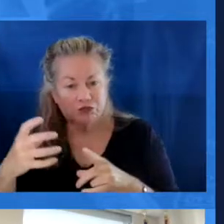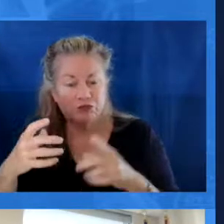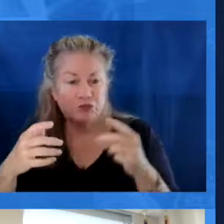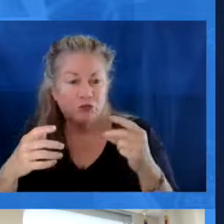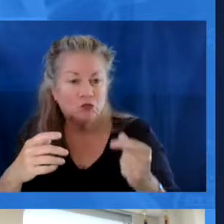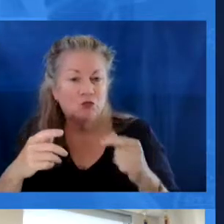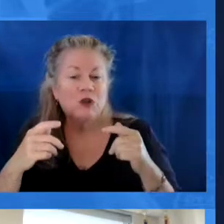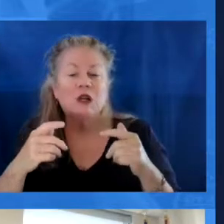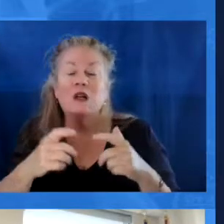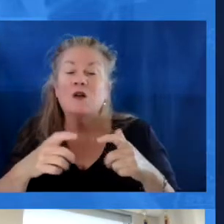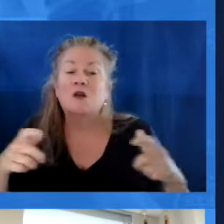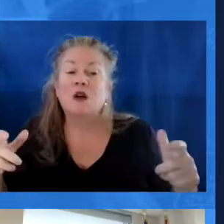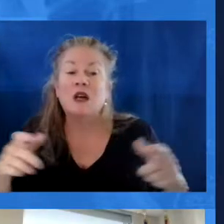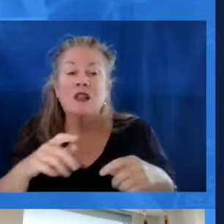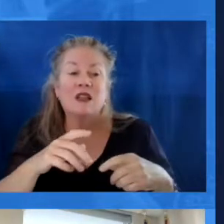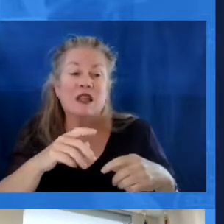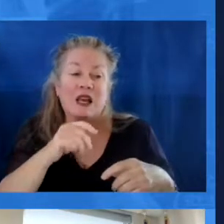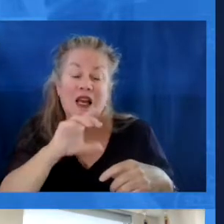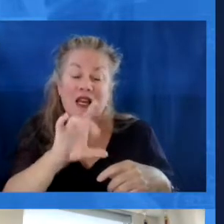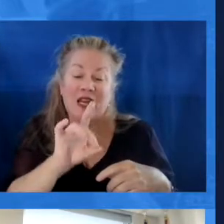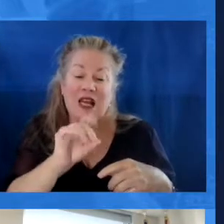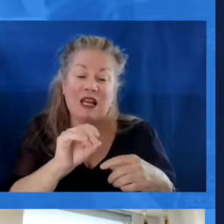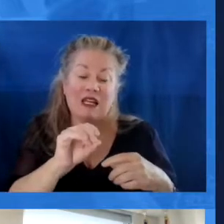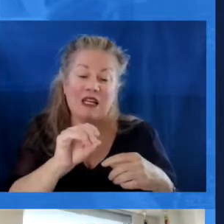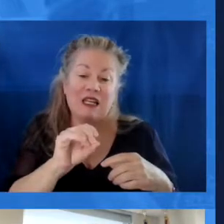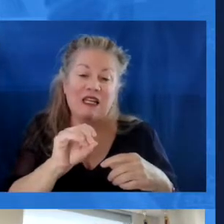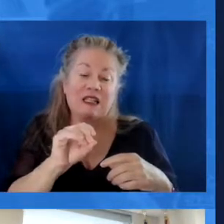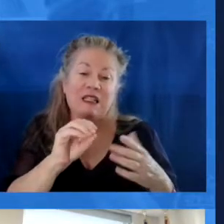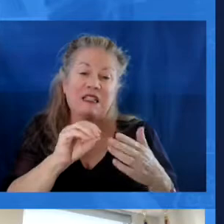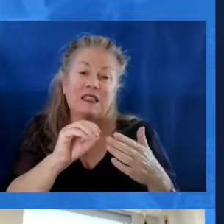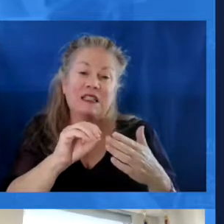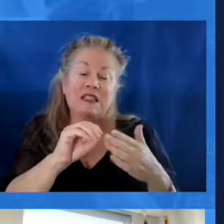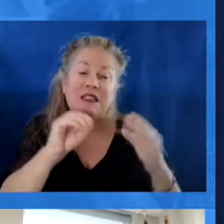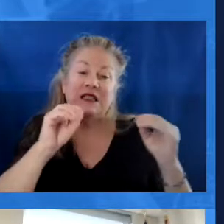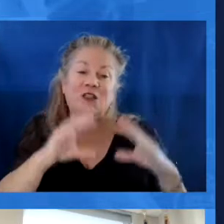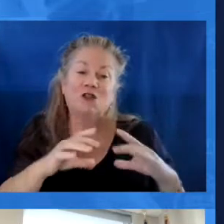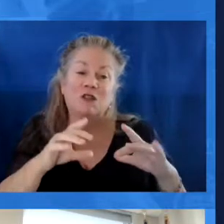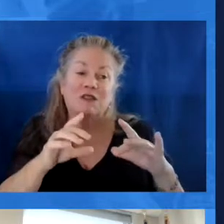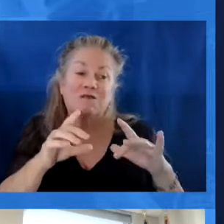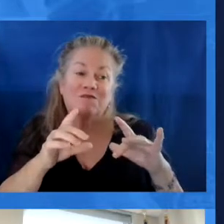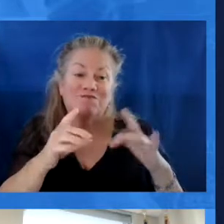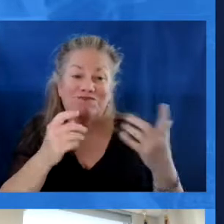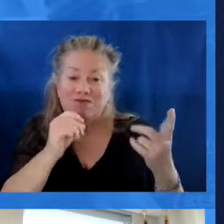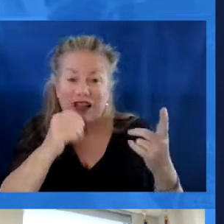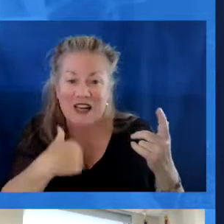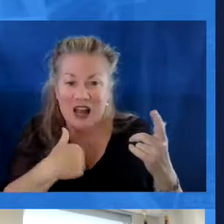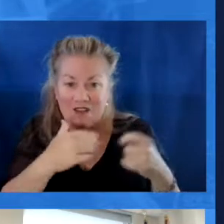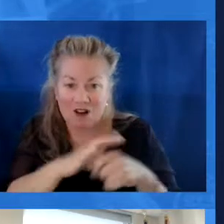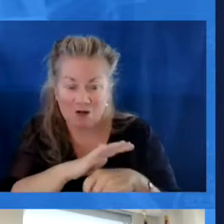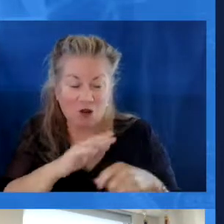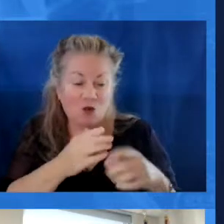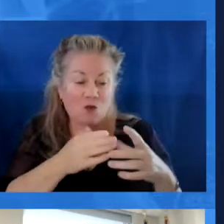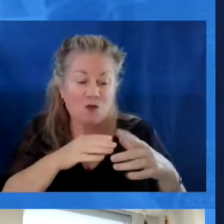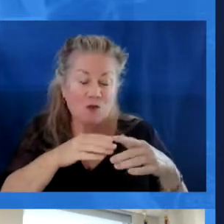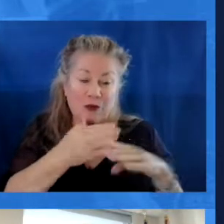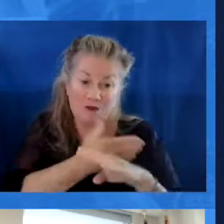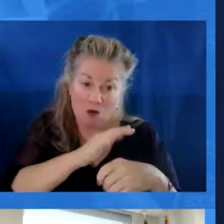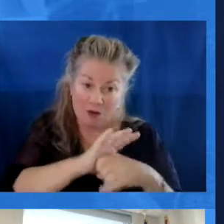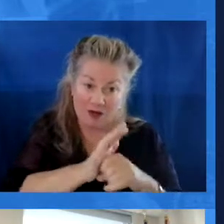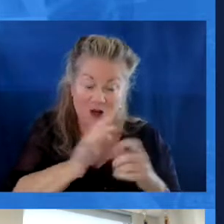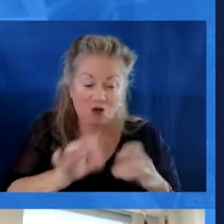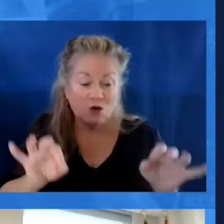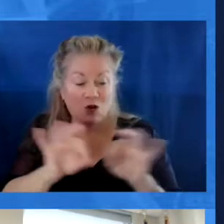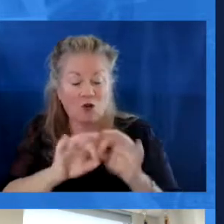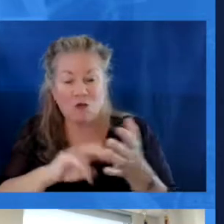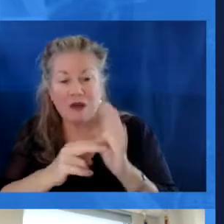that very quickly, is that they had a teacher shortage of about 80 teachers in 2019-20 going into the pandemic. They recognized that their